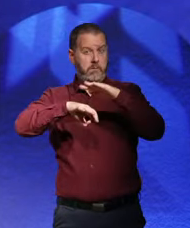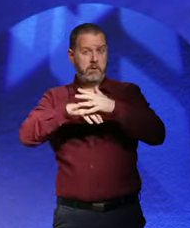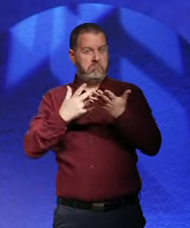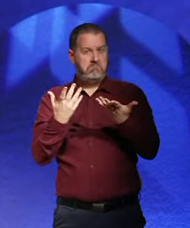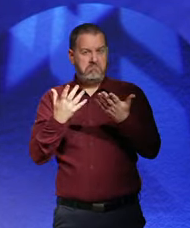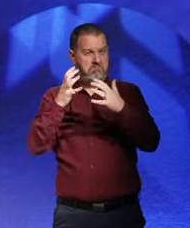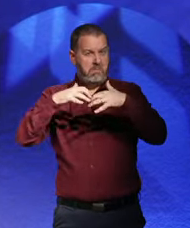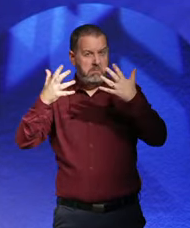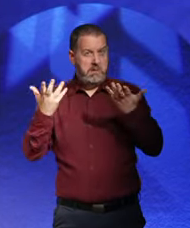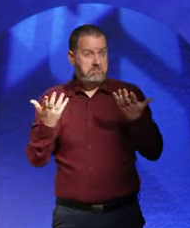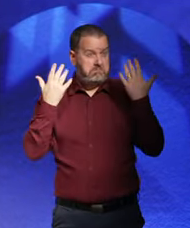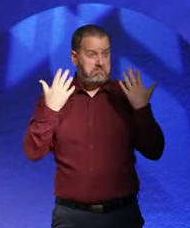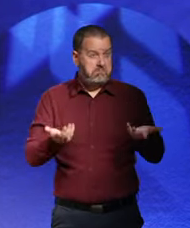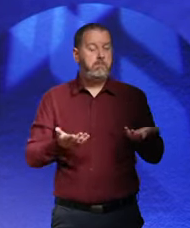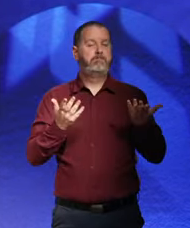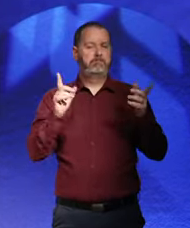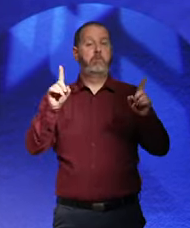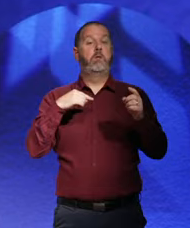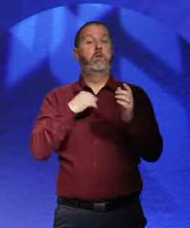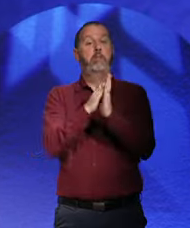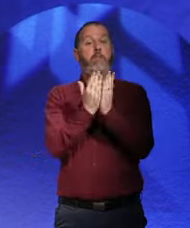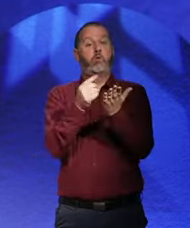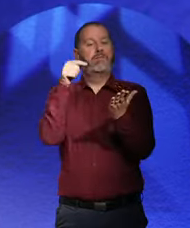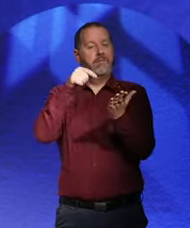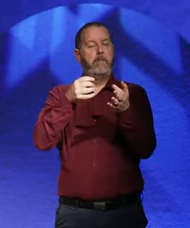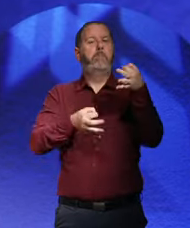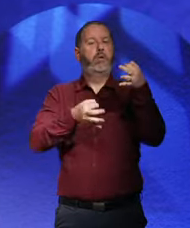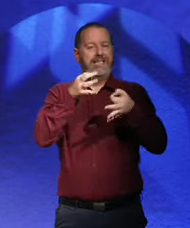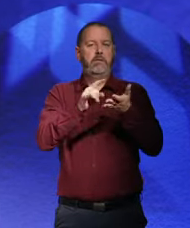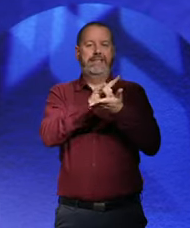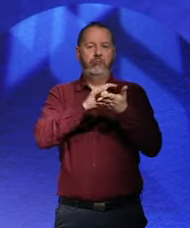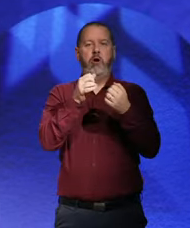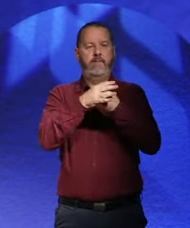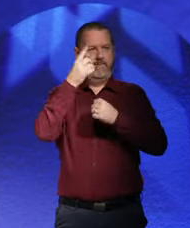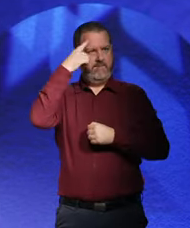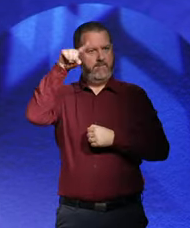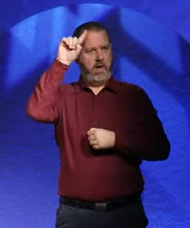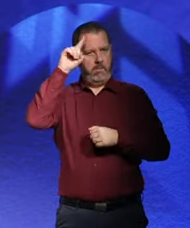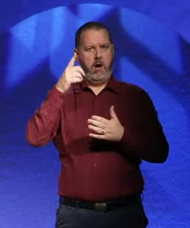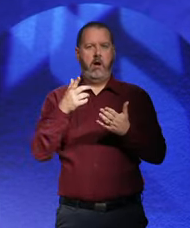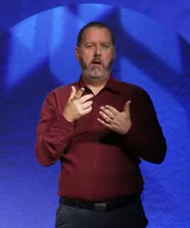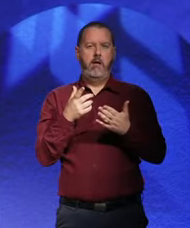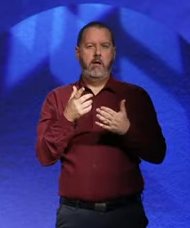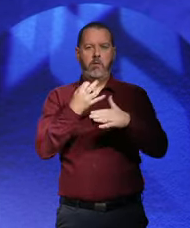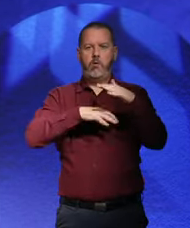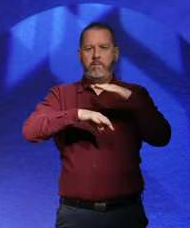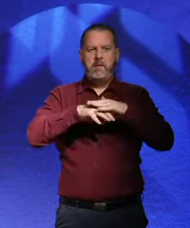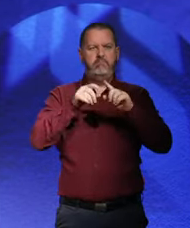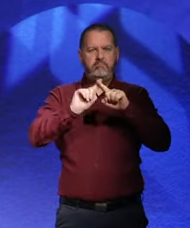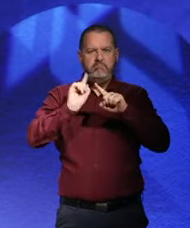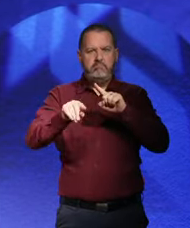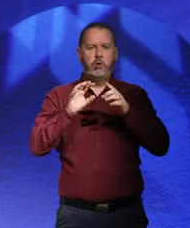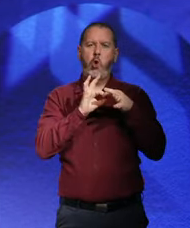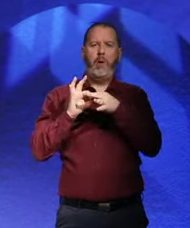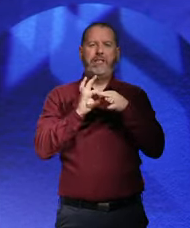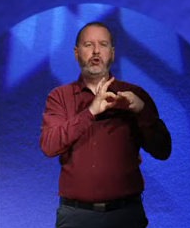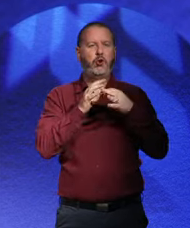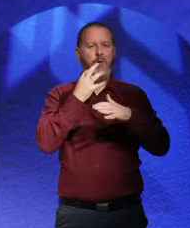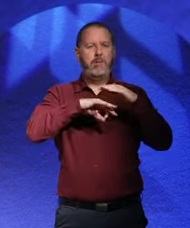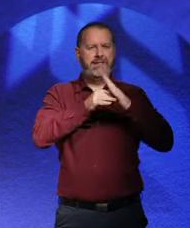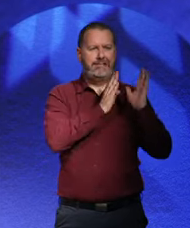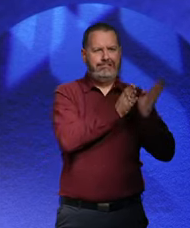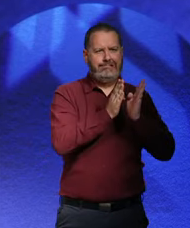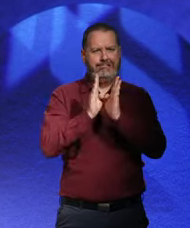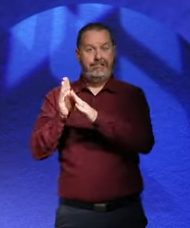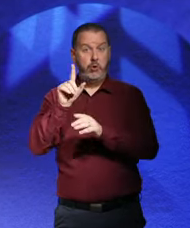it is really a political history of Weimar. So it looks at all the governments, you know, the many coalition governments. There were 20